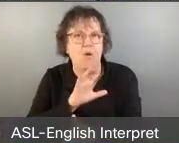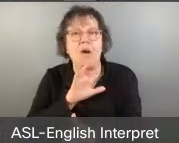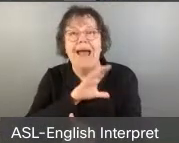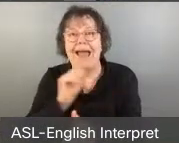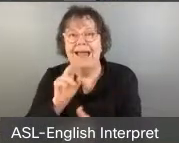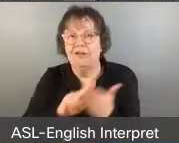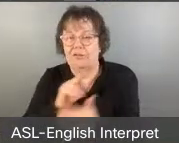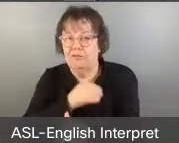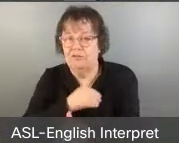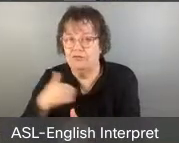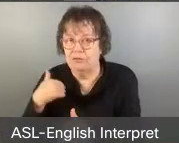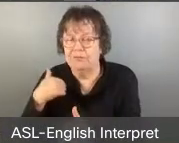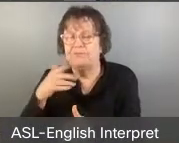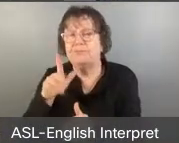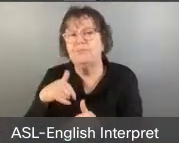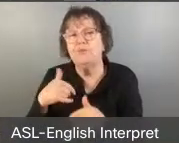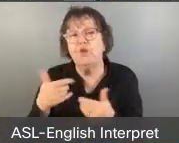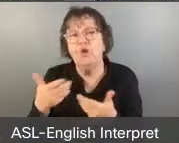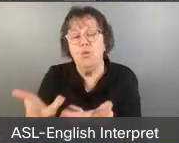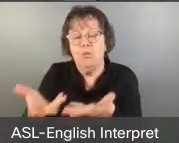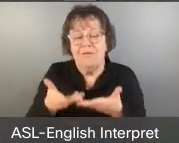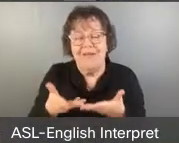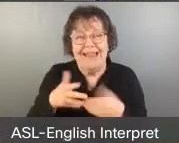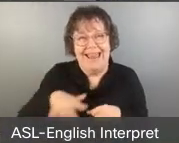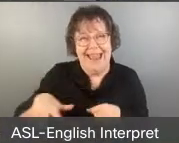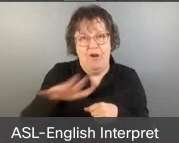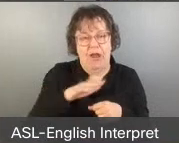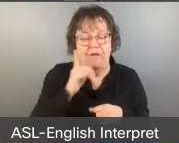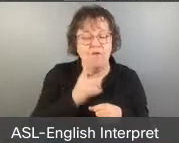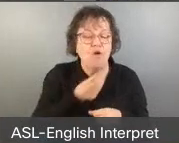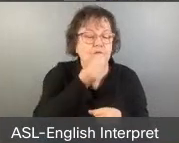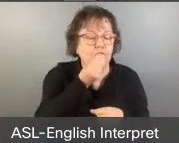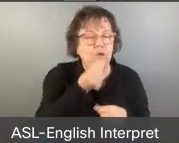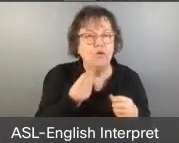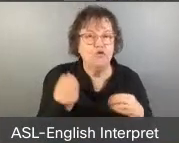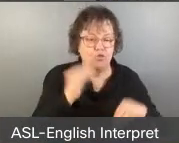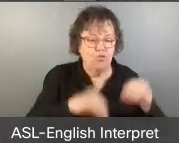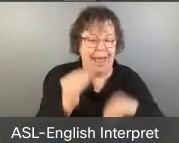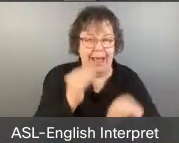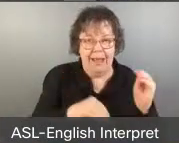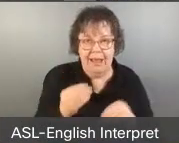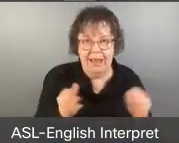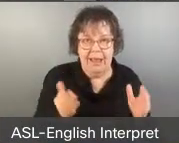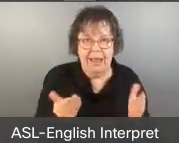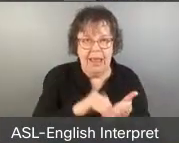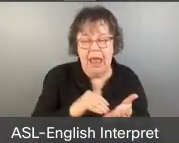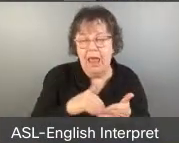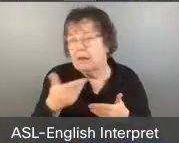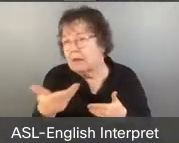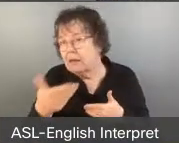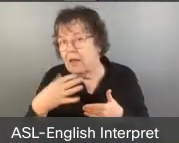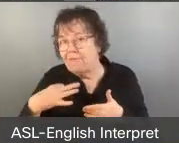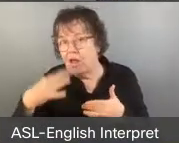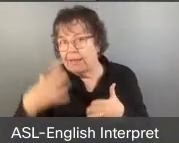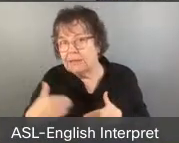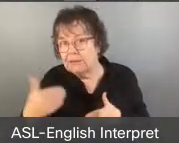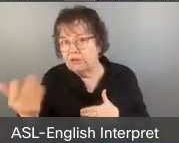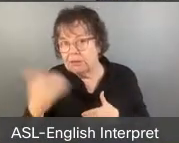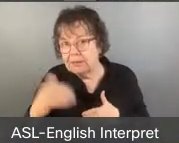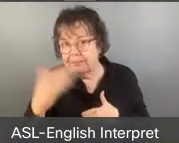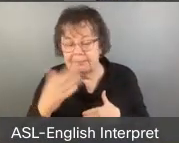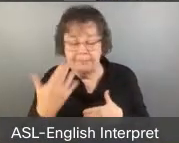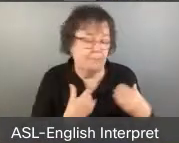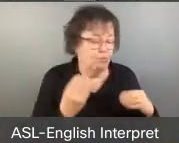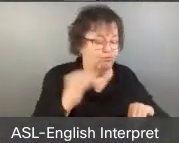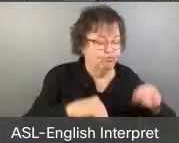space that we could come in and repack food aid. It gave us free space as a charity to bring in volunteers, pack food aid, and then get that out to